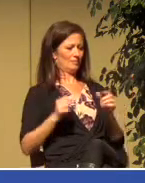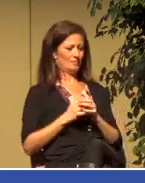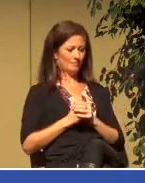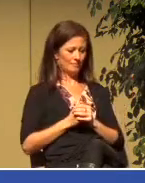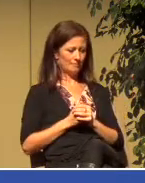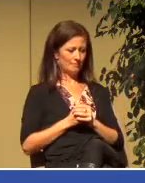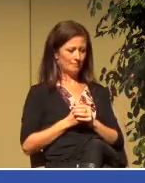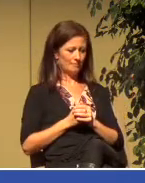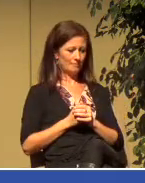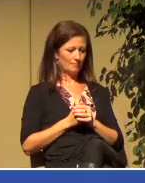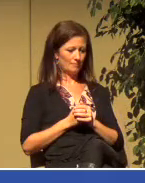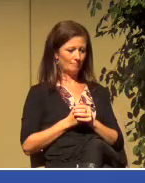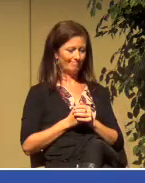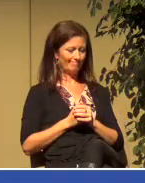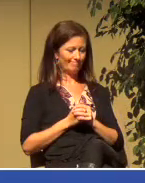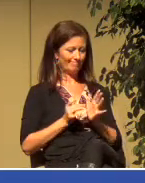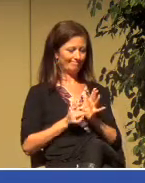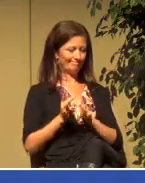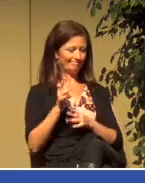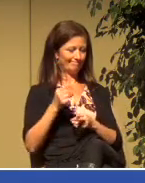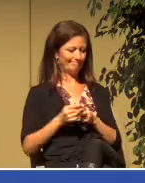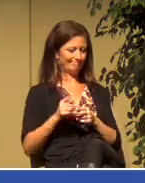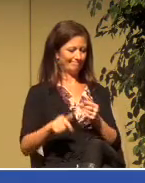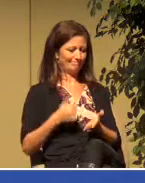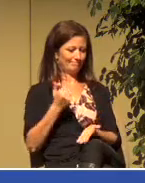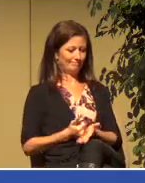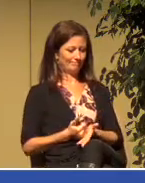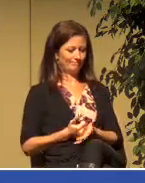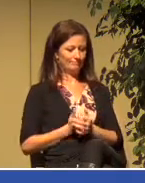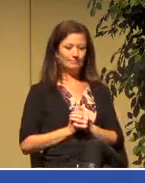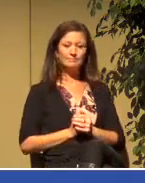I pray this in Jesus' name. Amen.